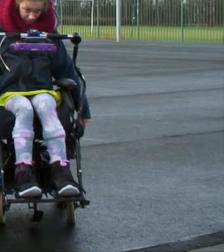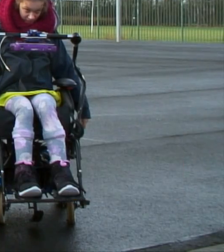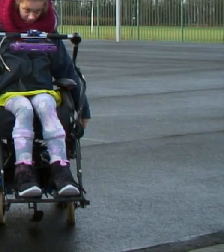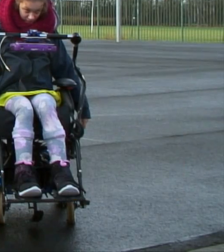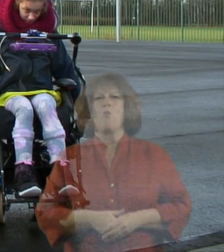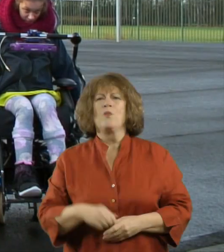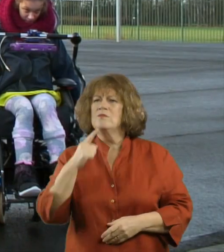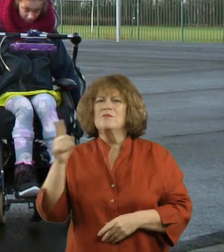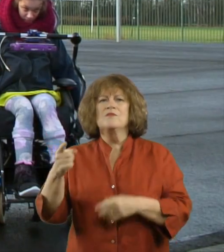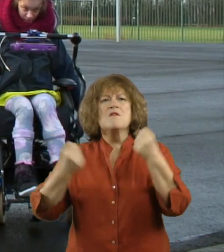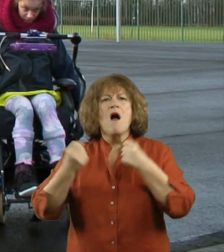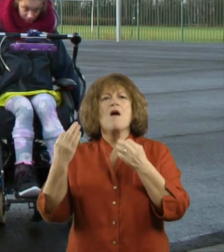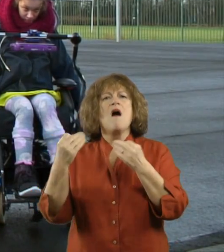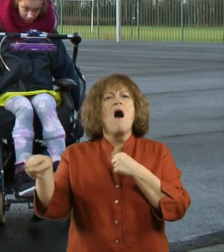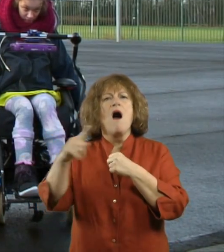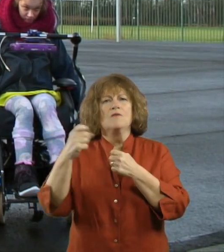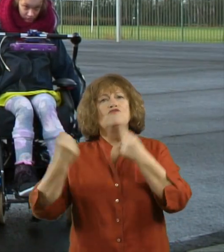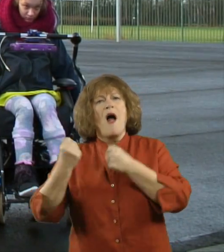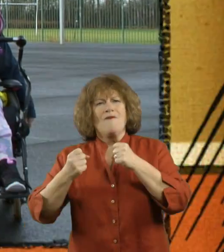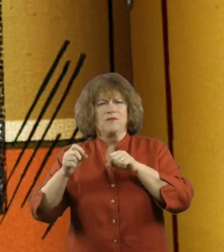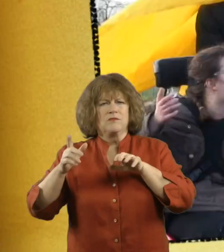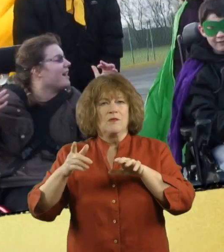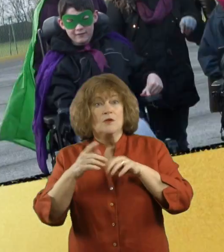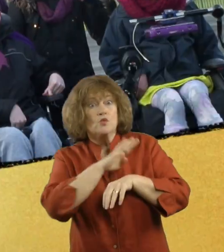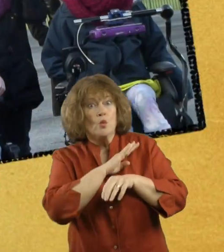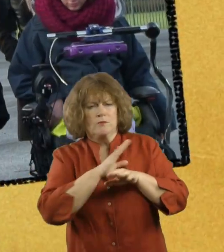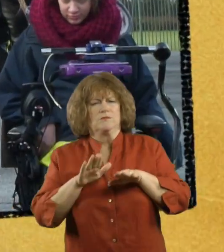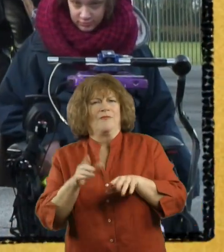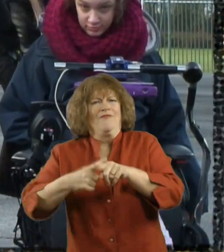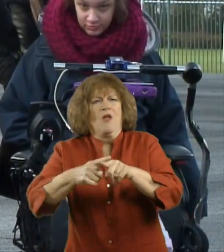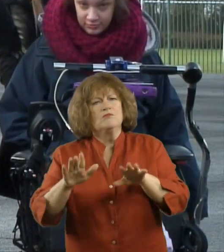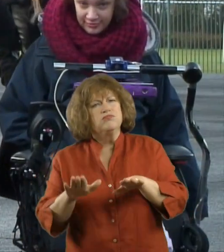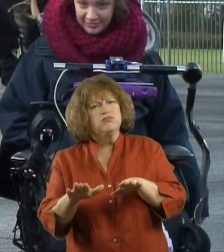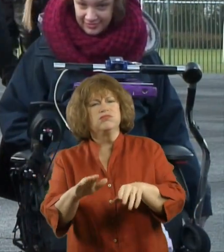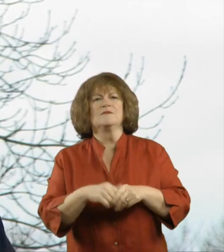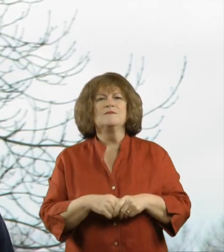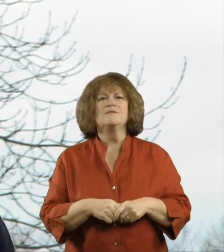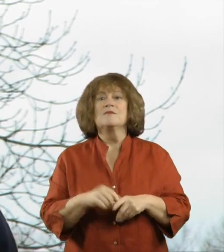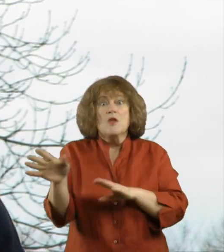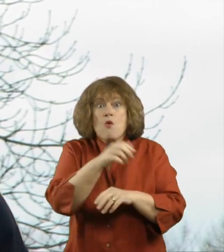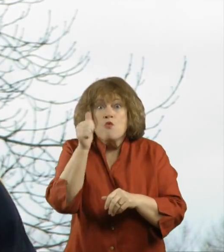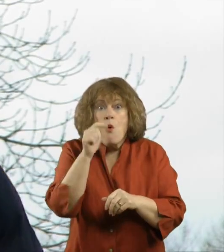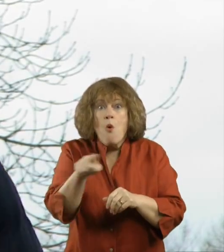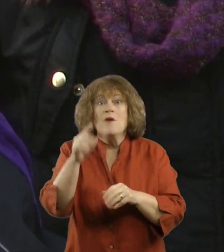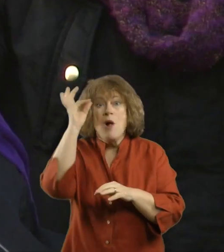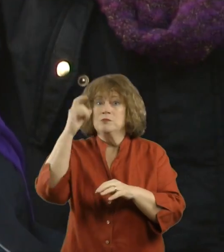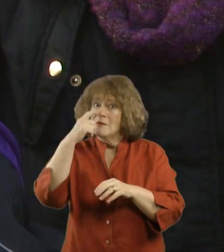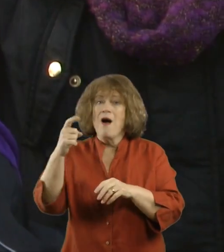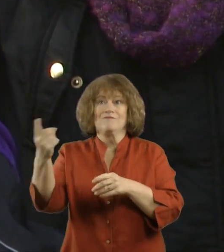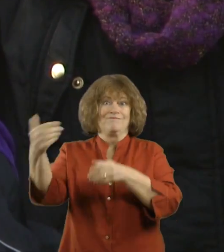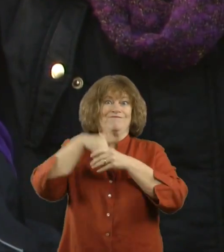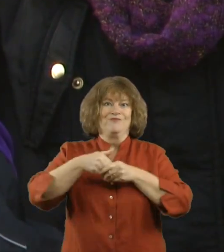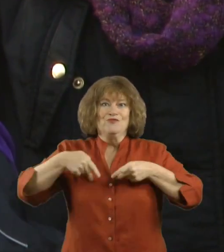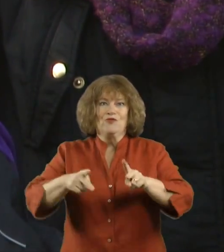Slow down driving their schools. Did you know... The council can join us... To